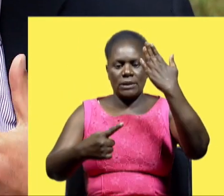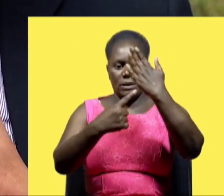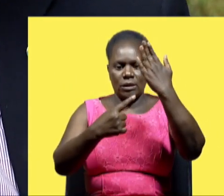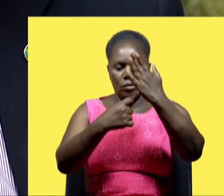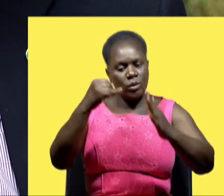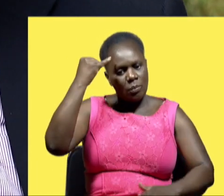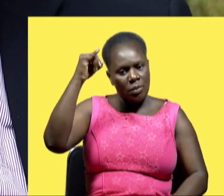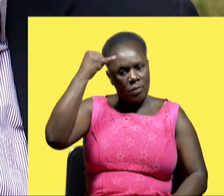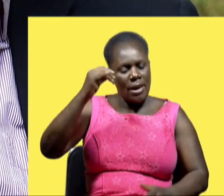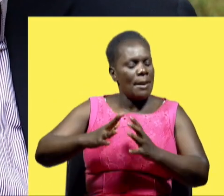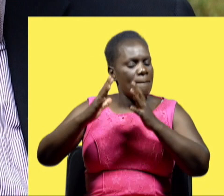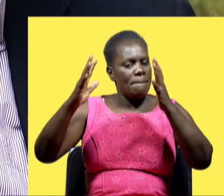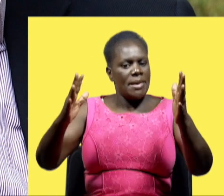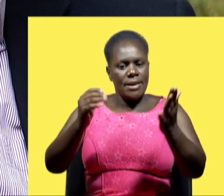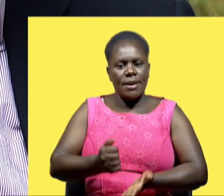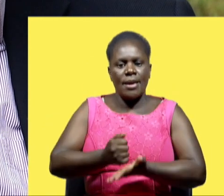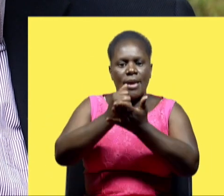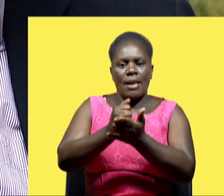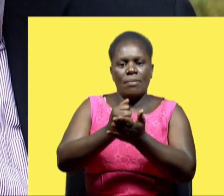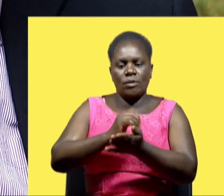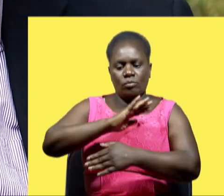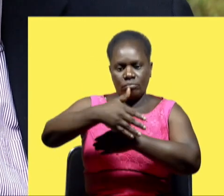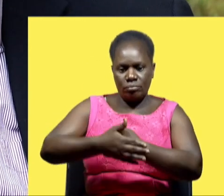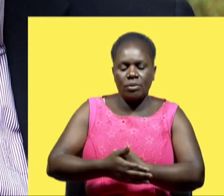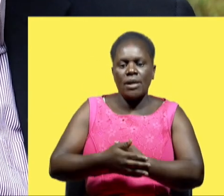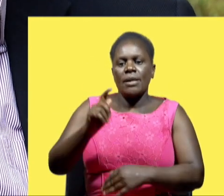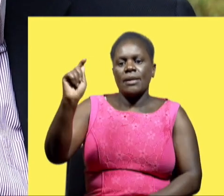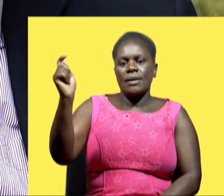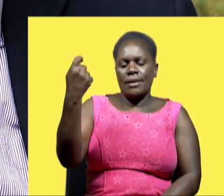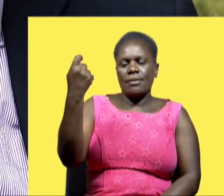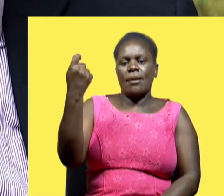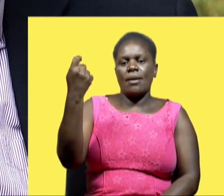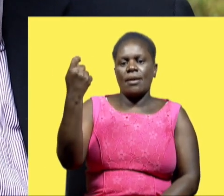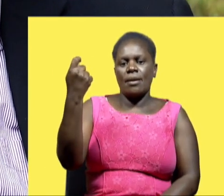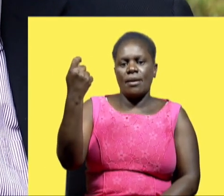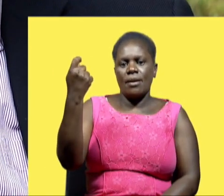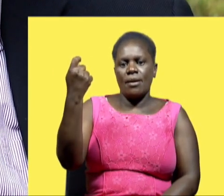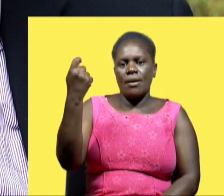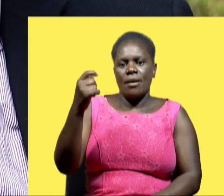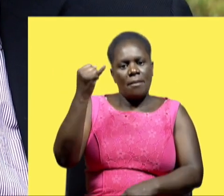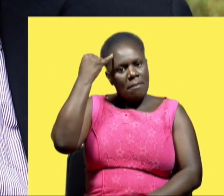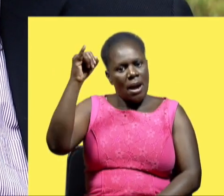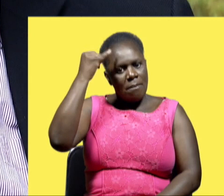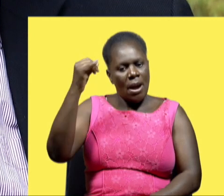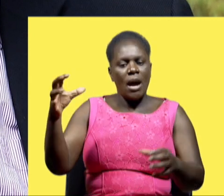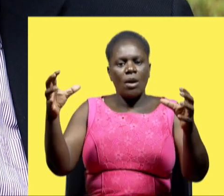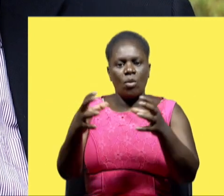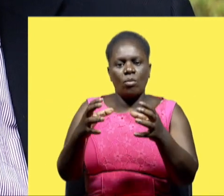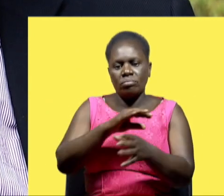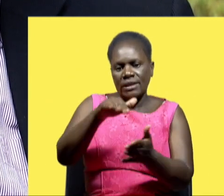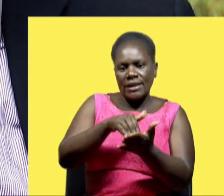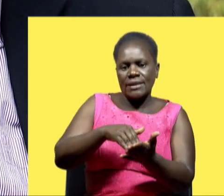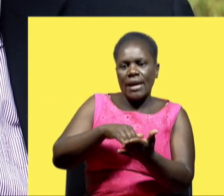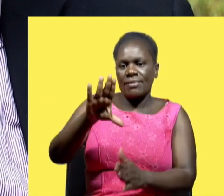technology innovation is a huge enabler for recovery and kenya being an innovation hub on